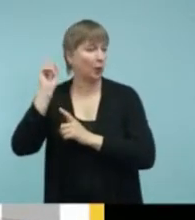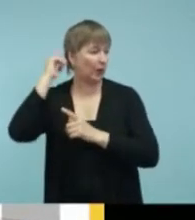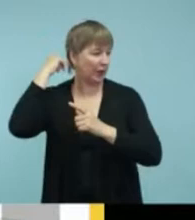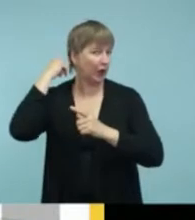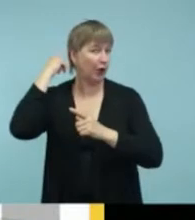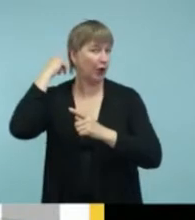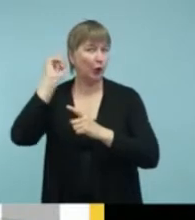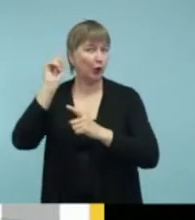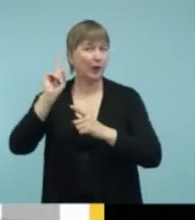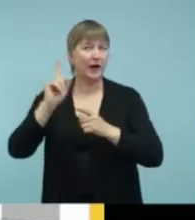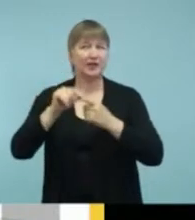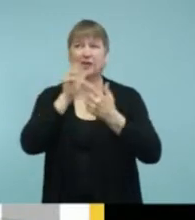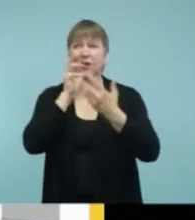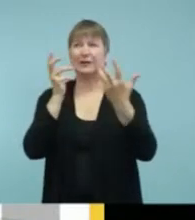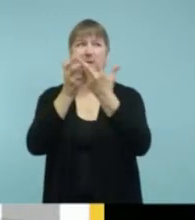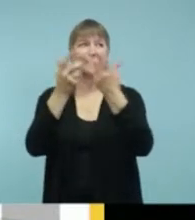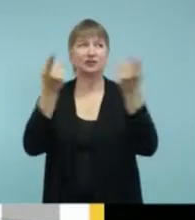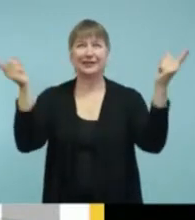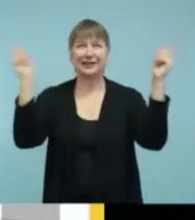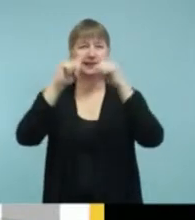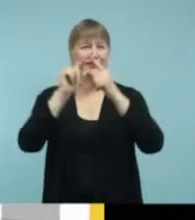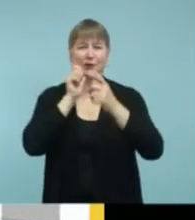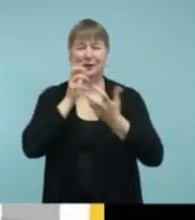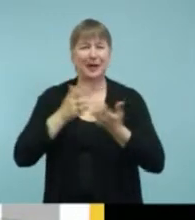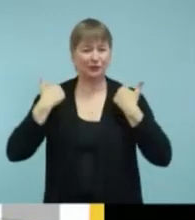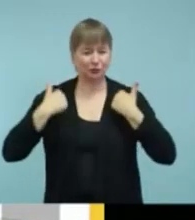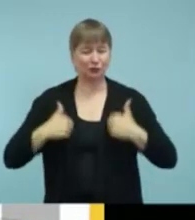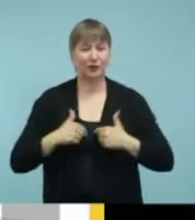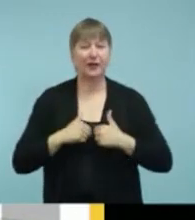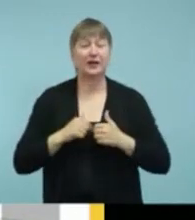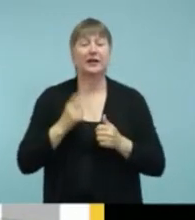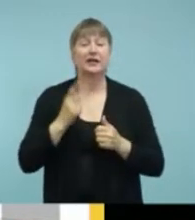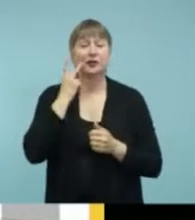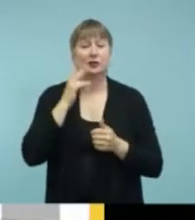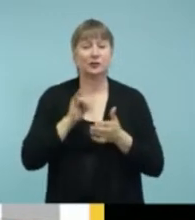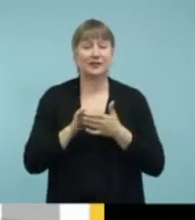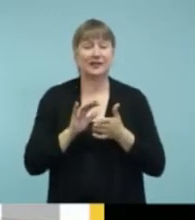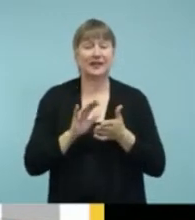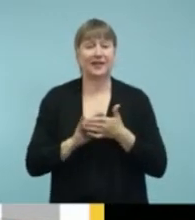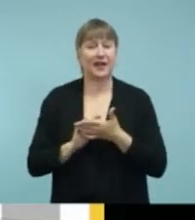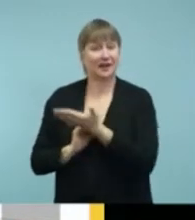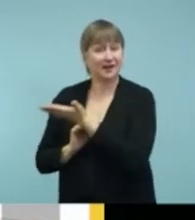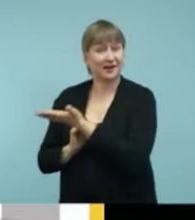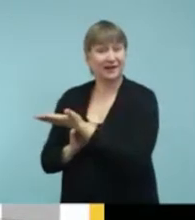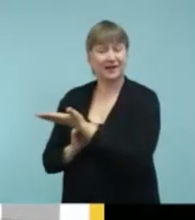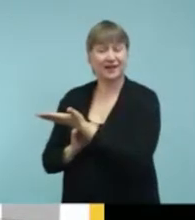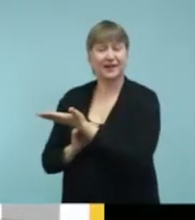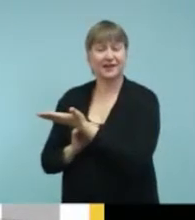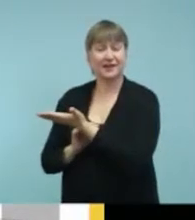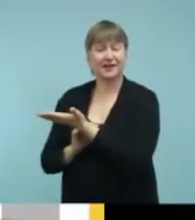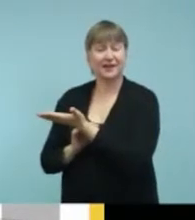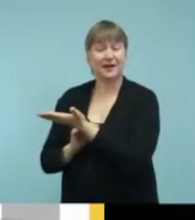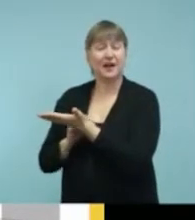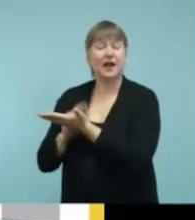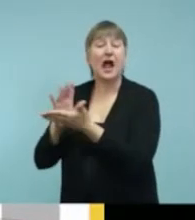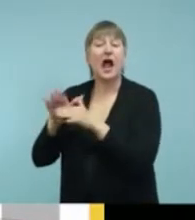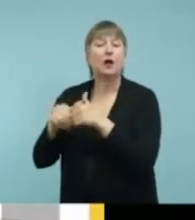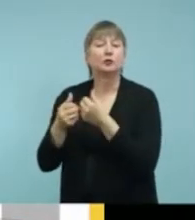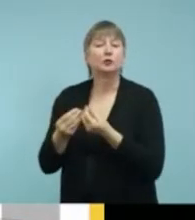those two situations. So, in the bottom right hand corner, you can see a picture of their solution for that.